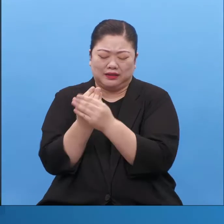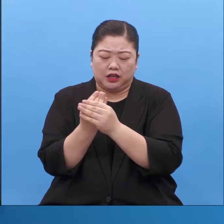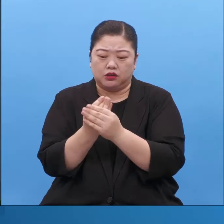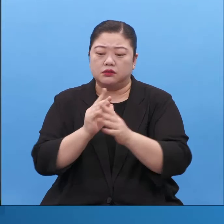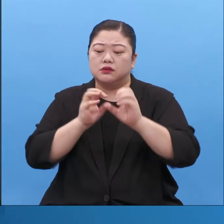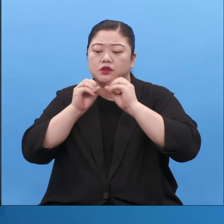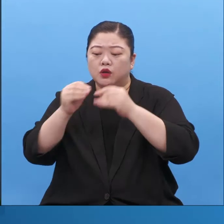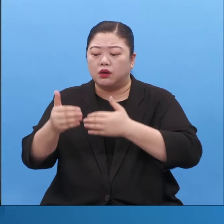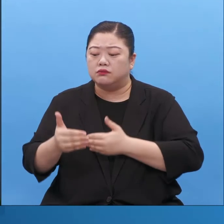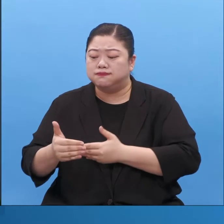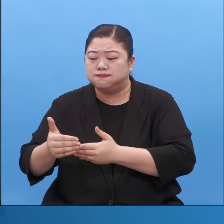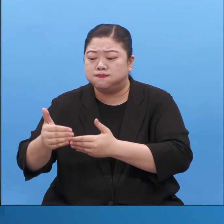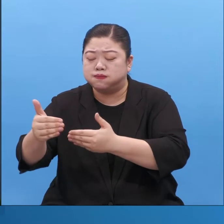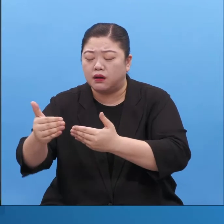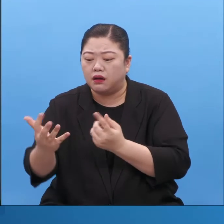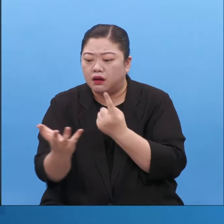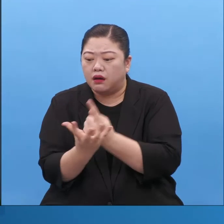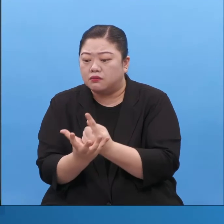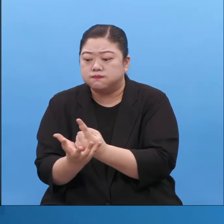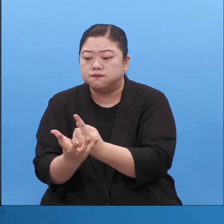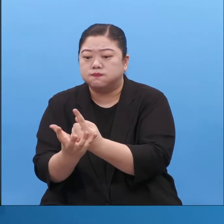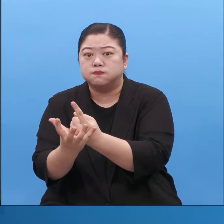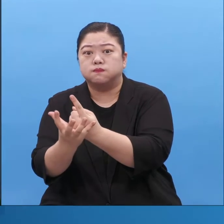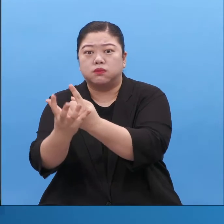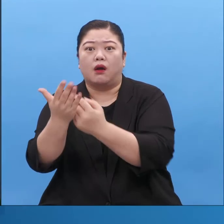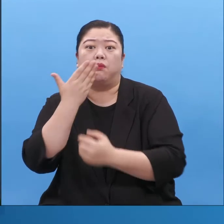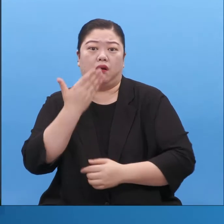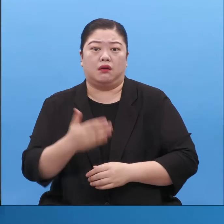And once you see the absolute covenant you will follow the absolute journey.